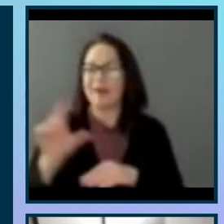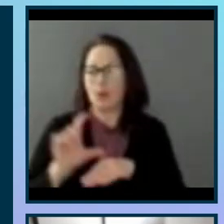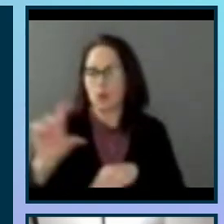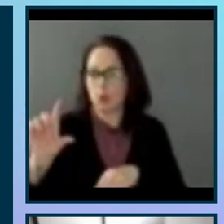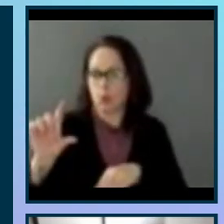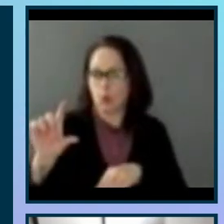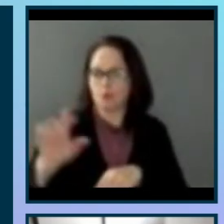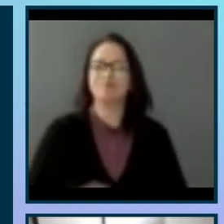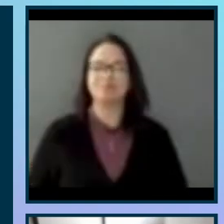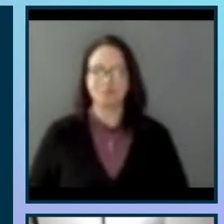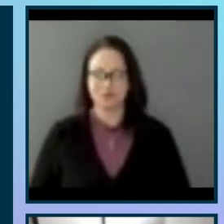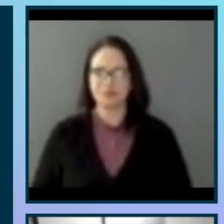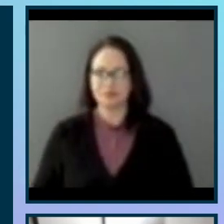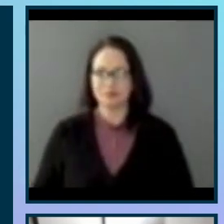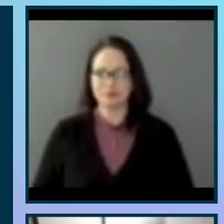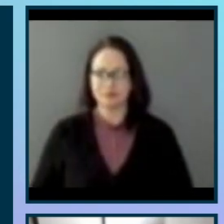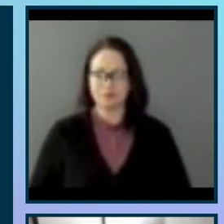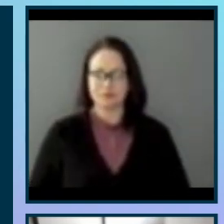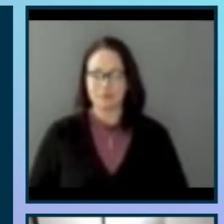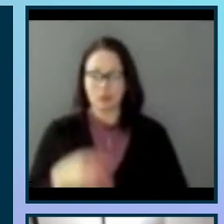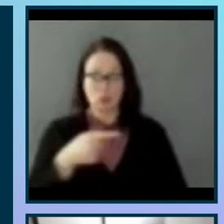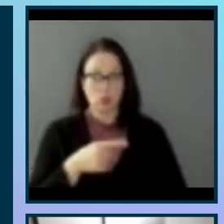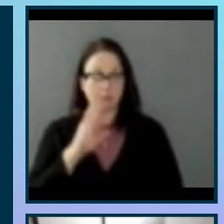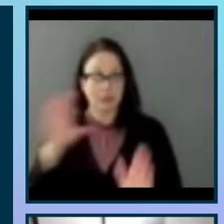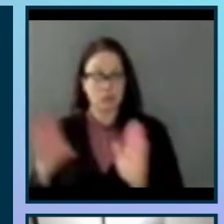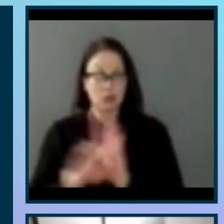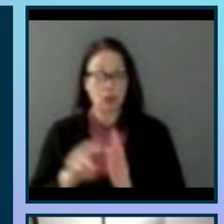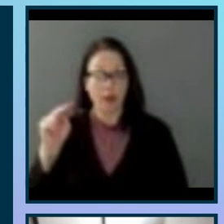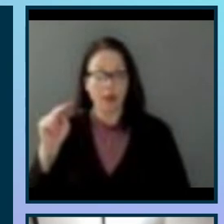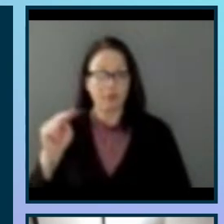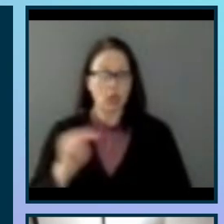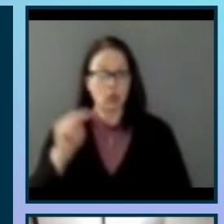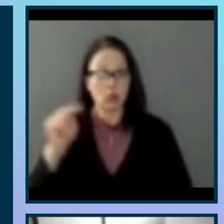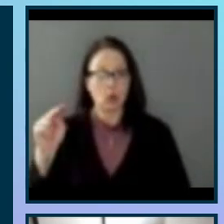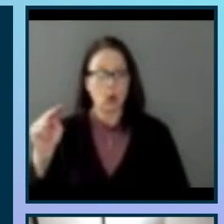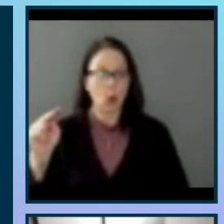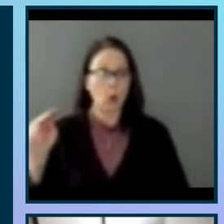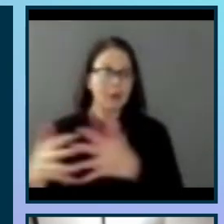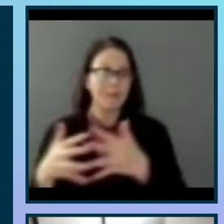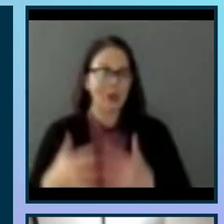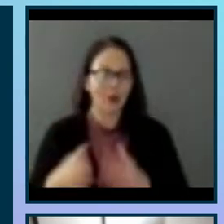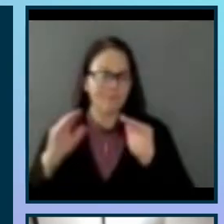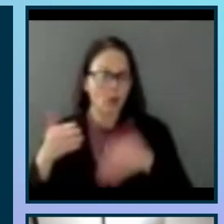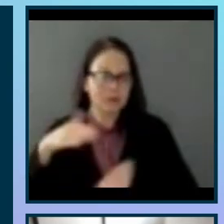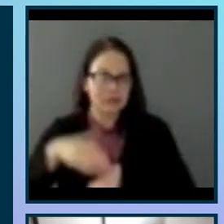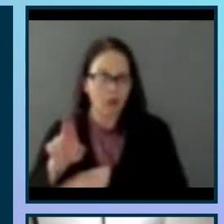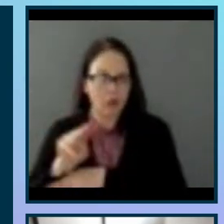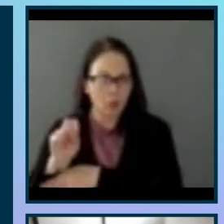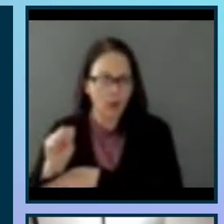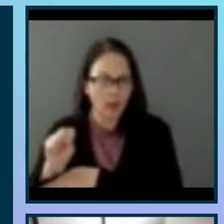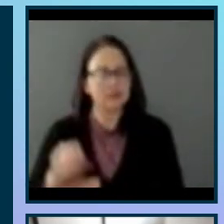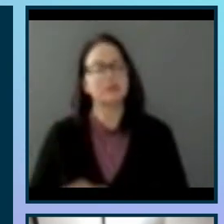Here, I have an image of North America, mainly focused on the United States. And there